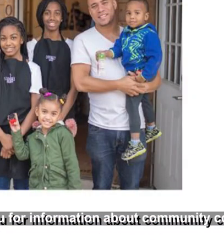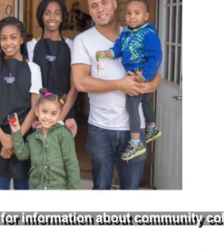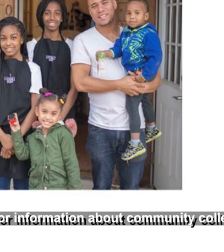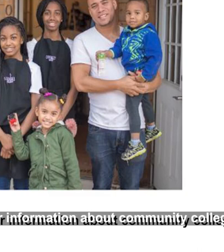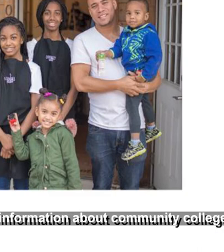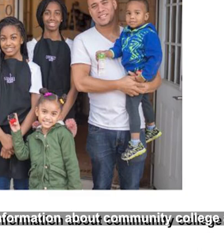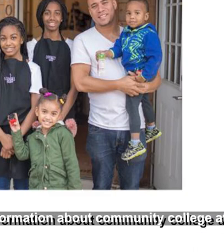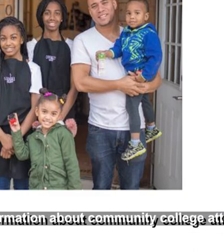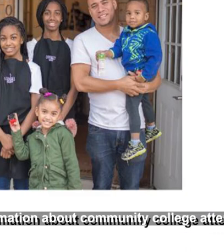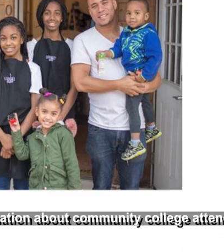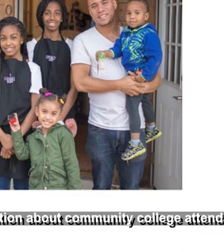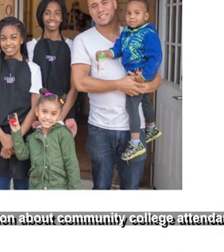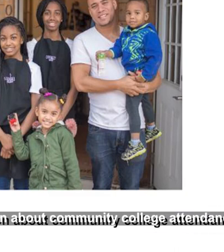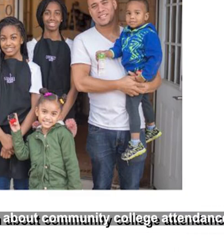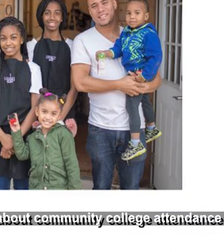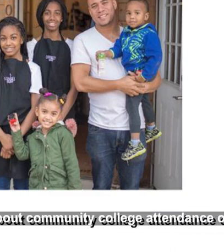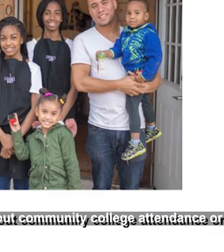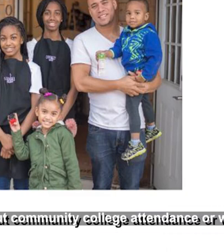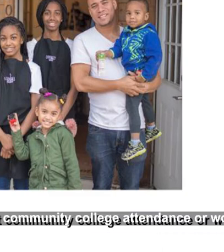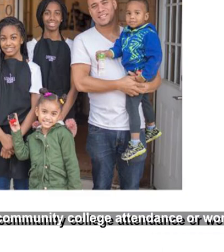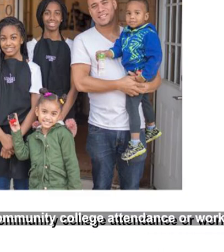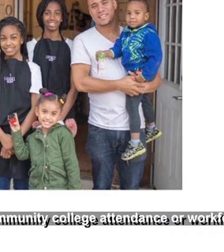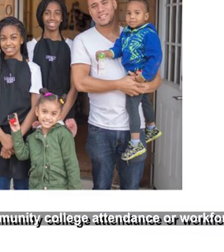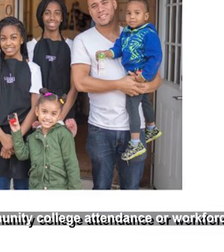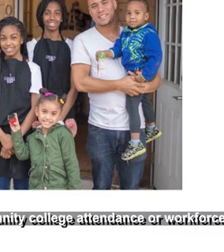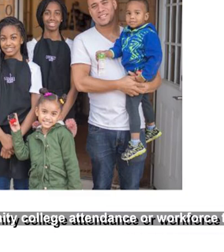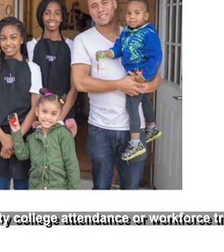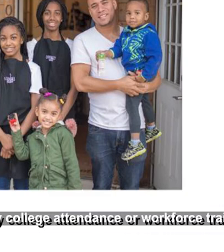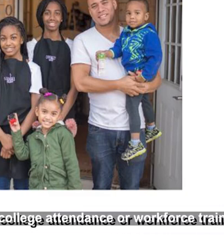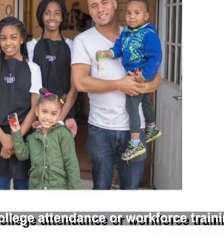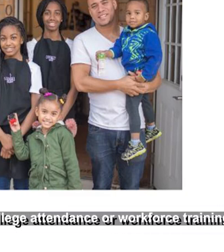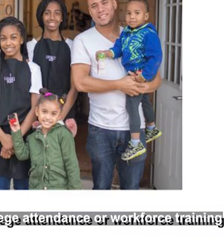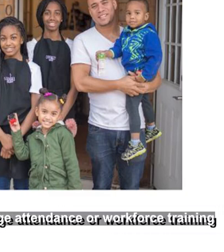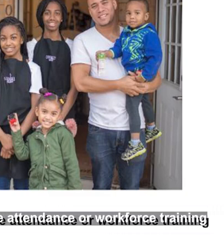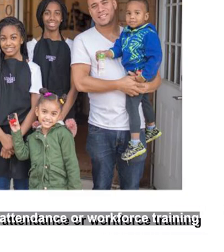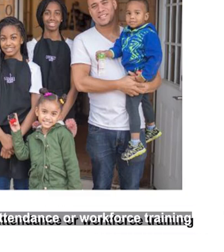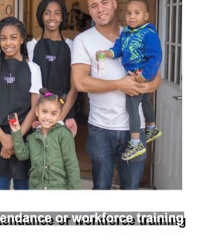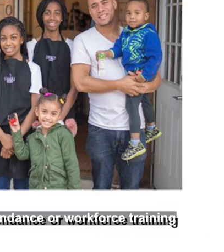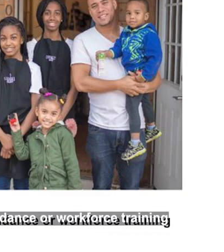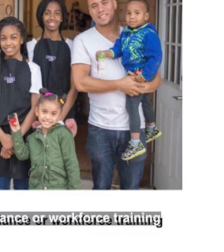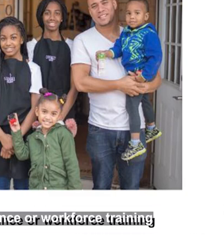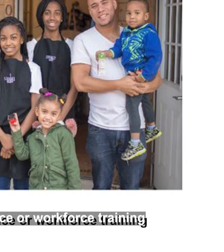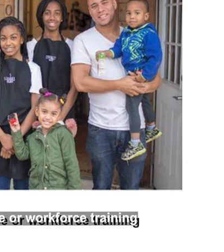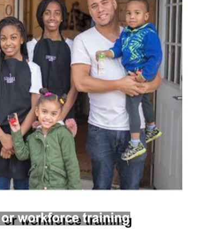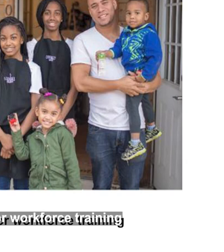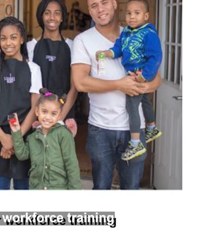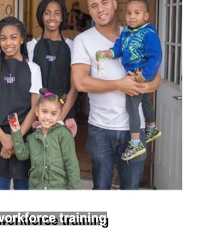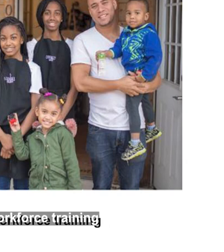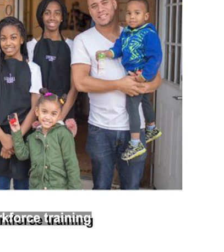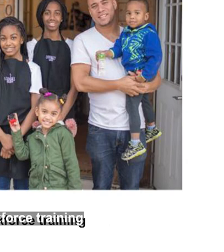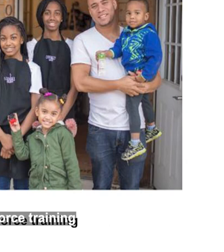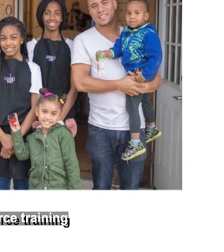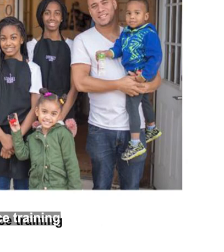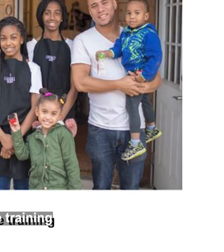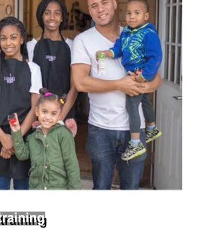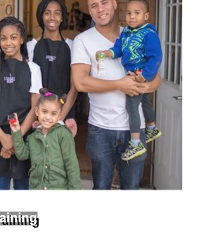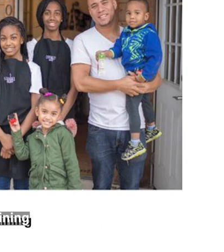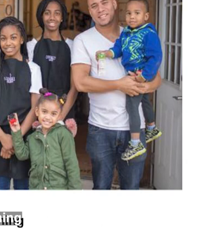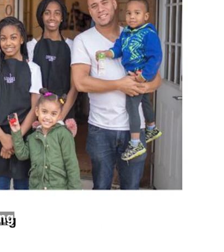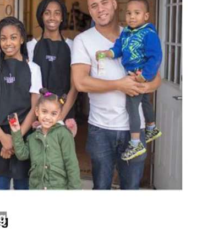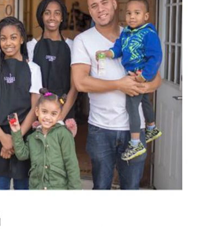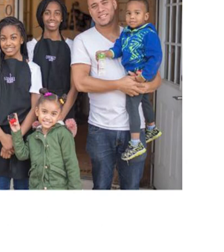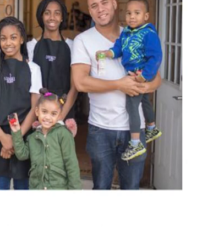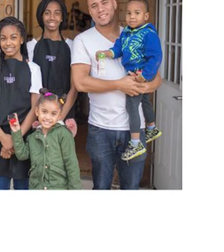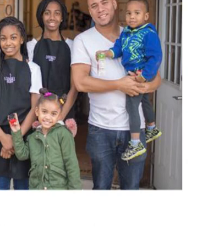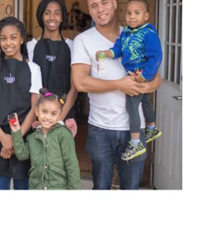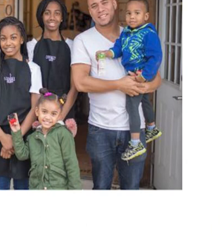a business and I actually met her, believe it or not, at a farmer's market. She was selling, you know, under a canopy and was selling her